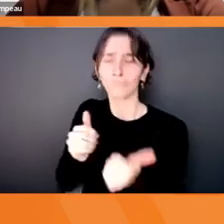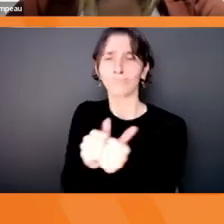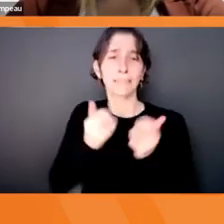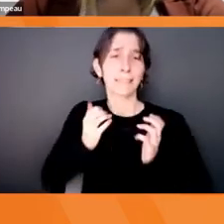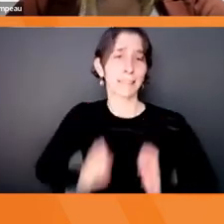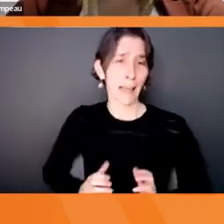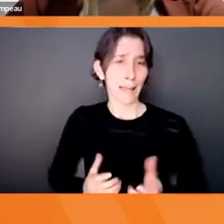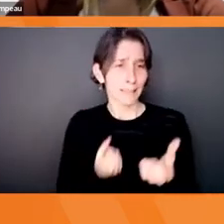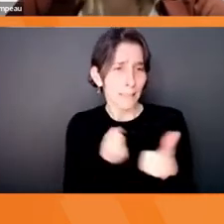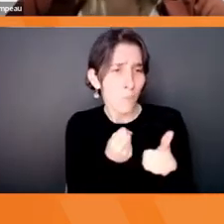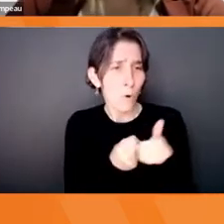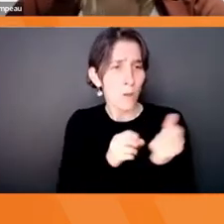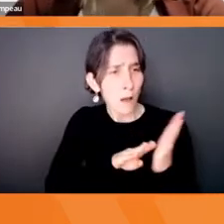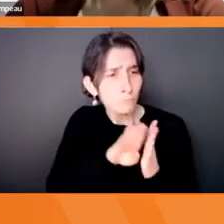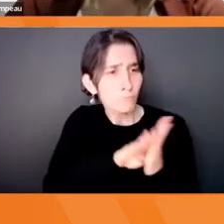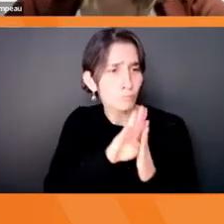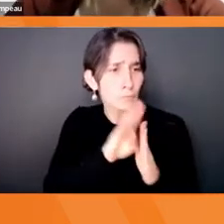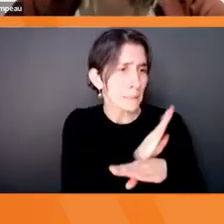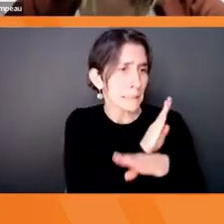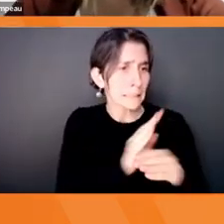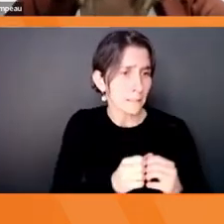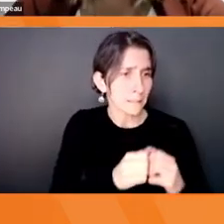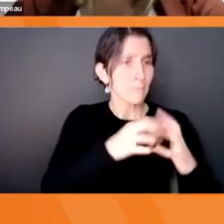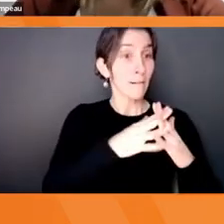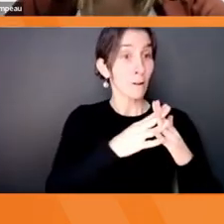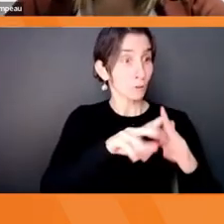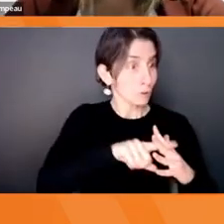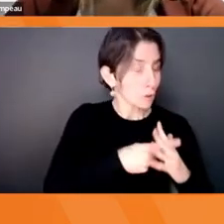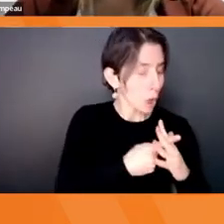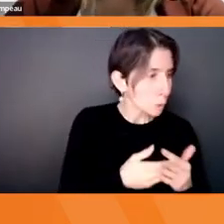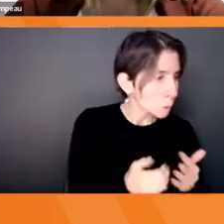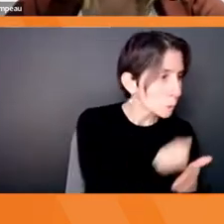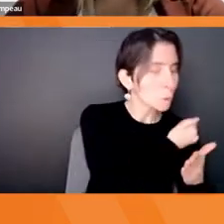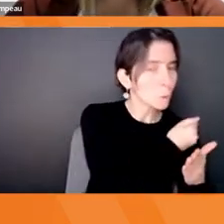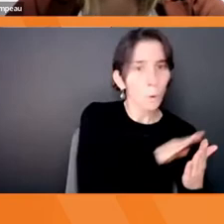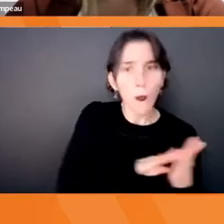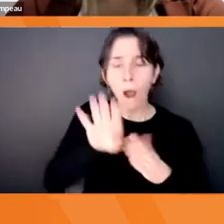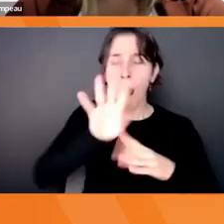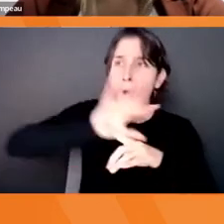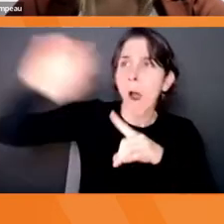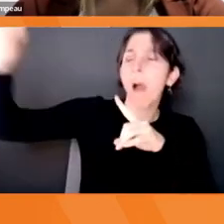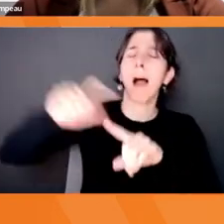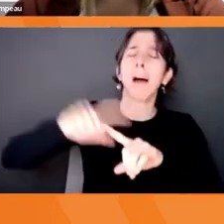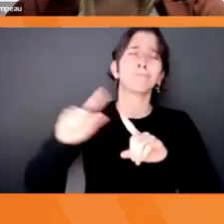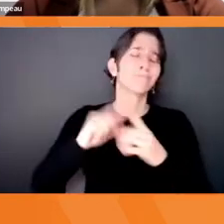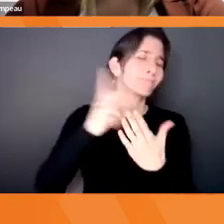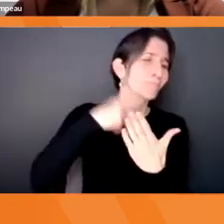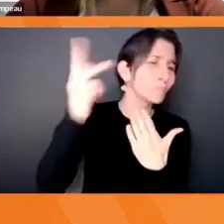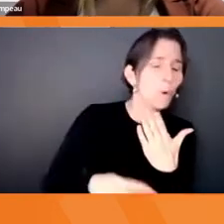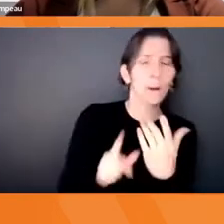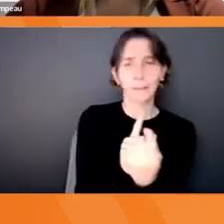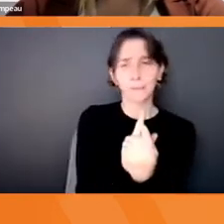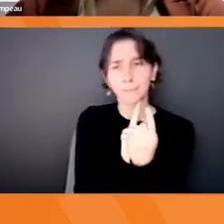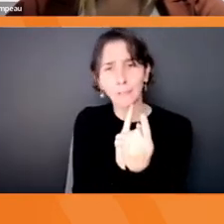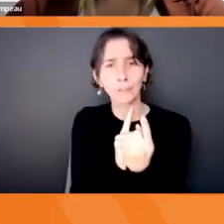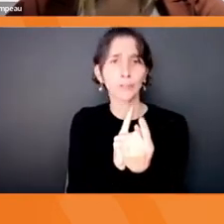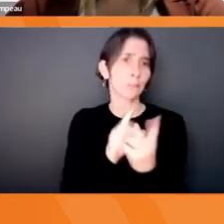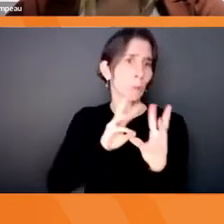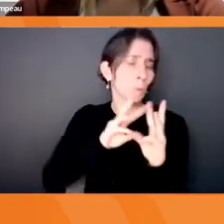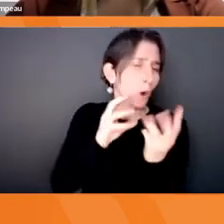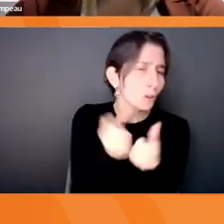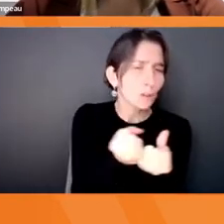stages of business growth from startup to scale up with lots of programs and mentorship, workshops, networking